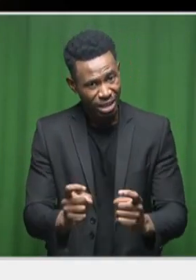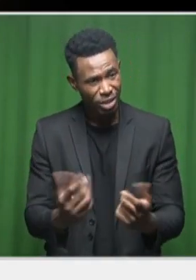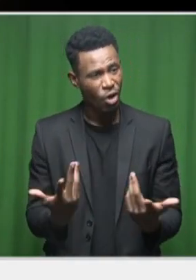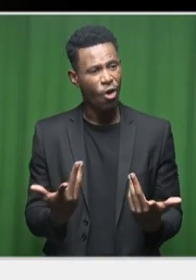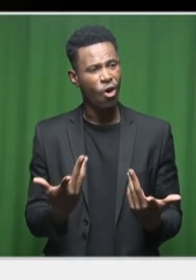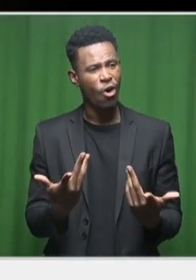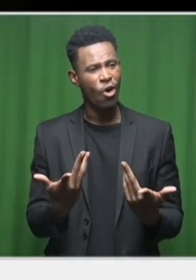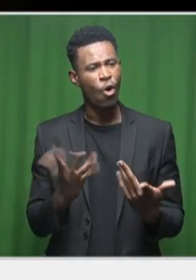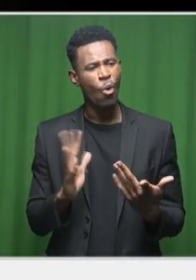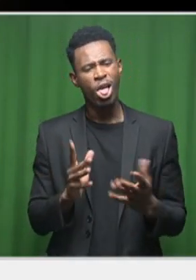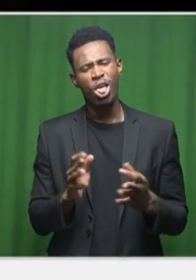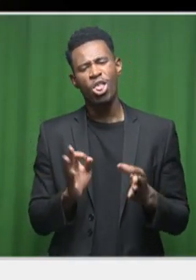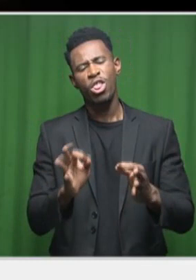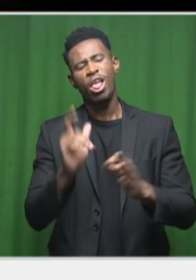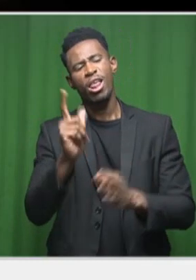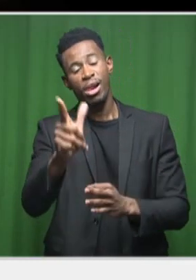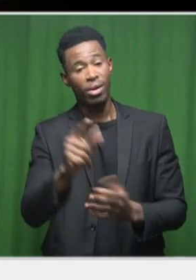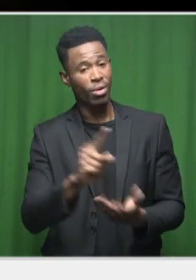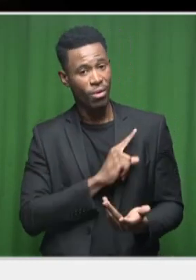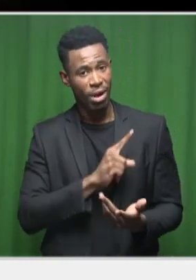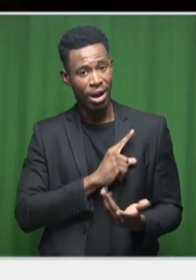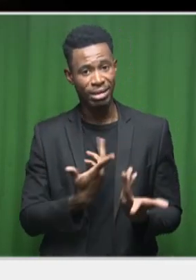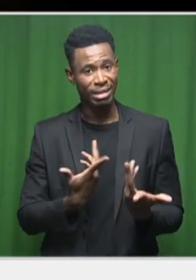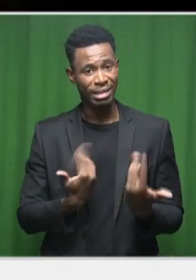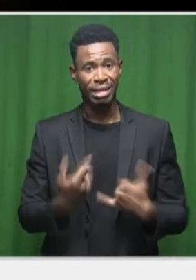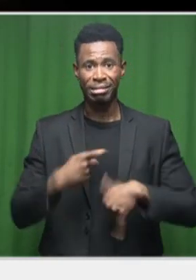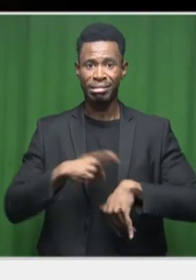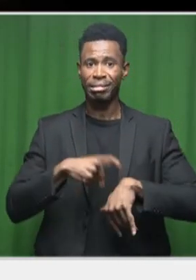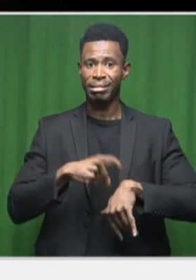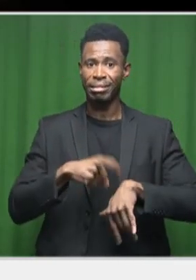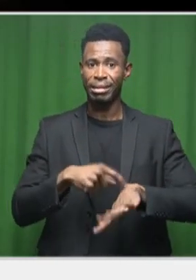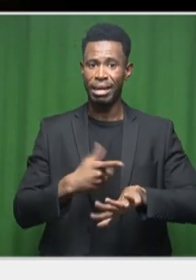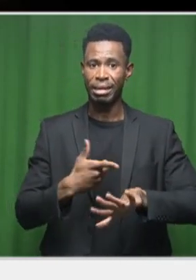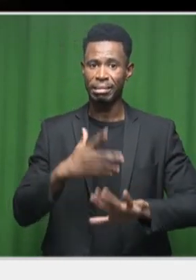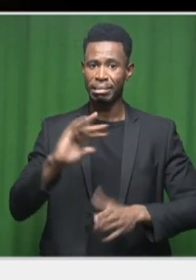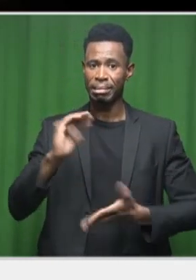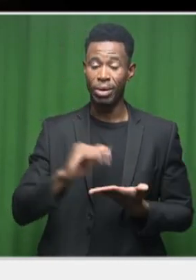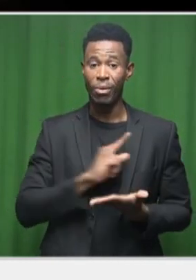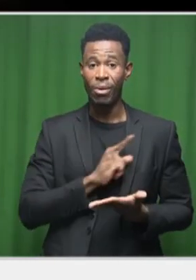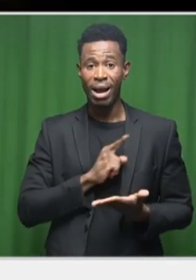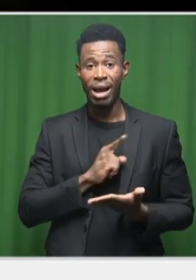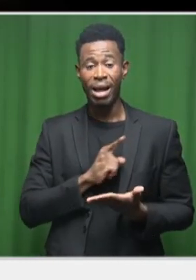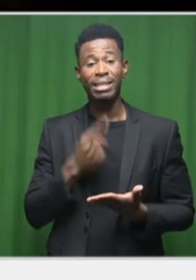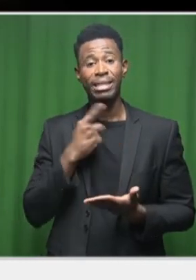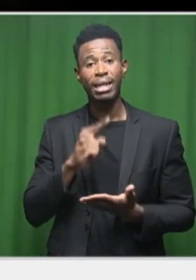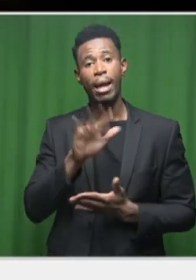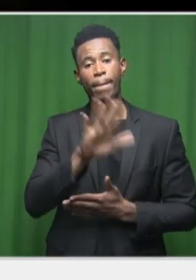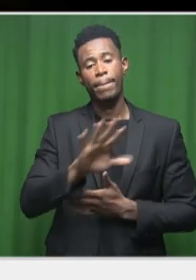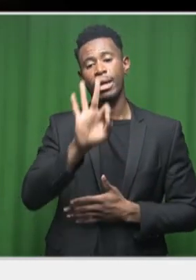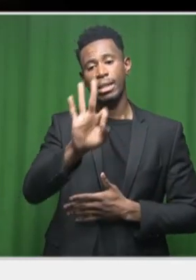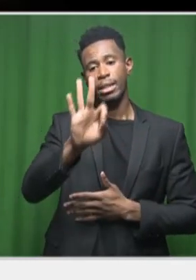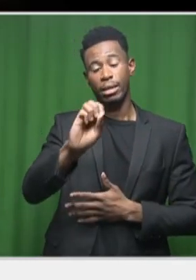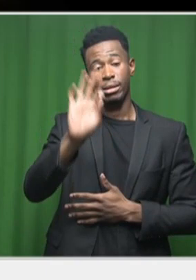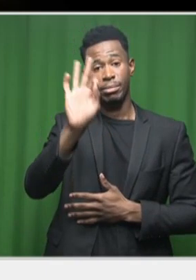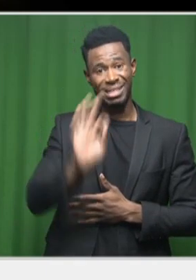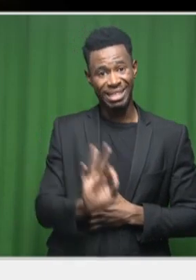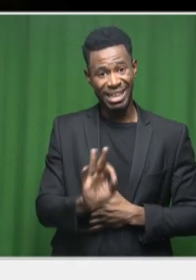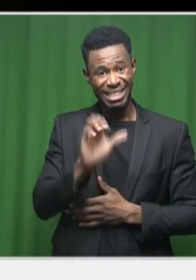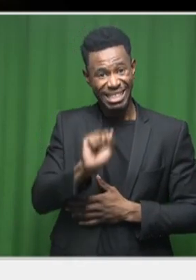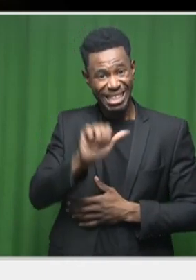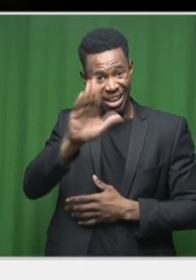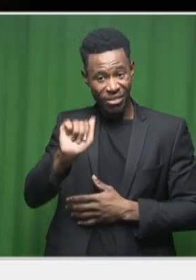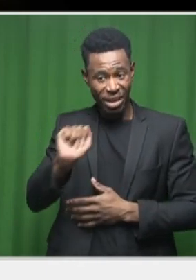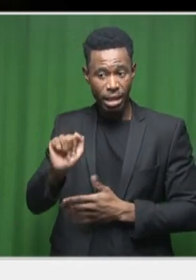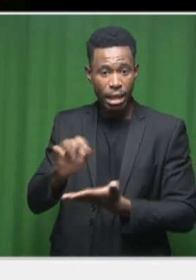you look at the estimates and it states that around 37 percent of South Africa's clean, portable water is